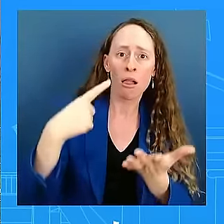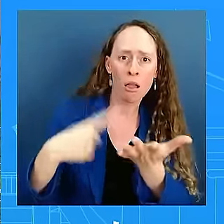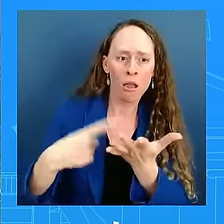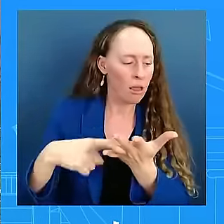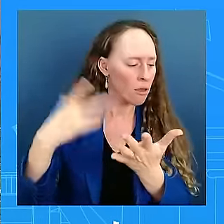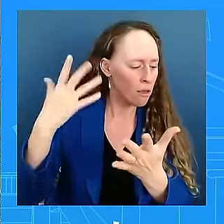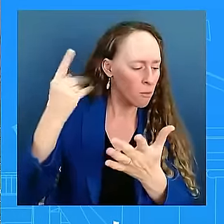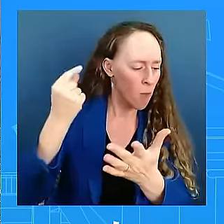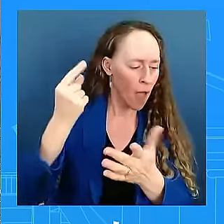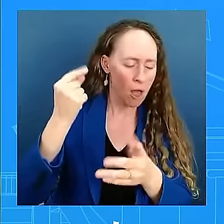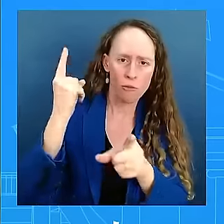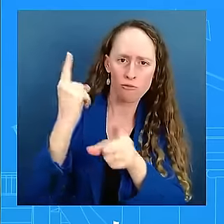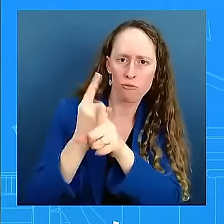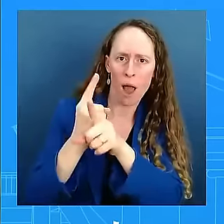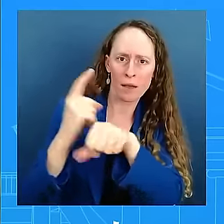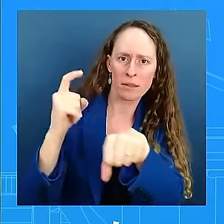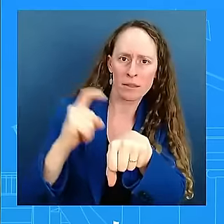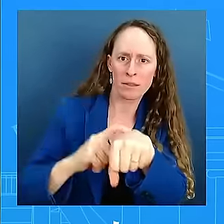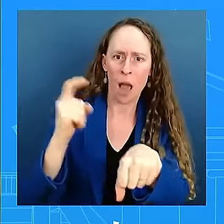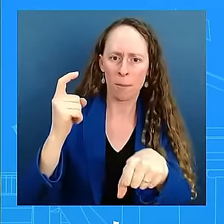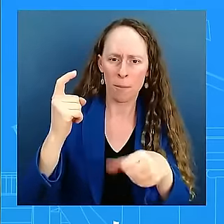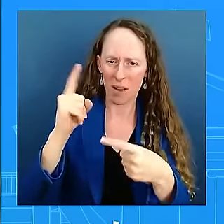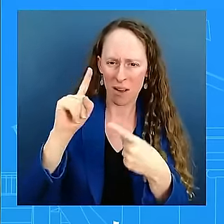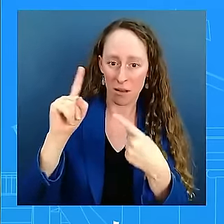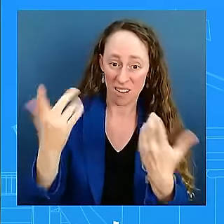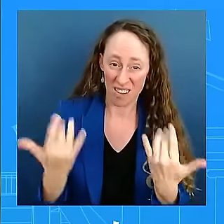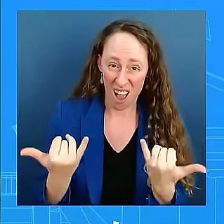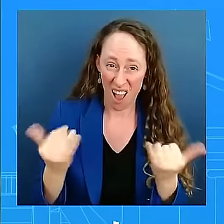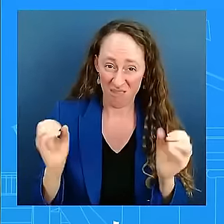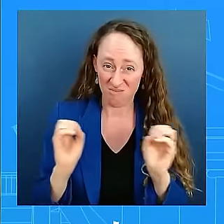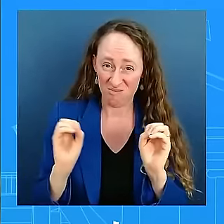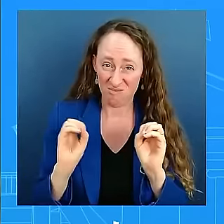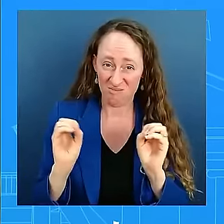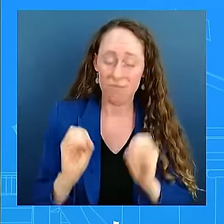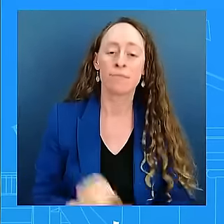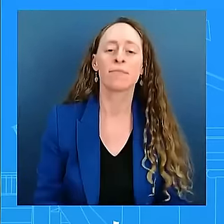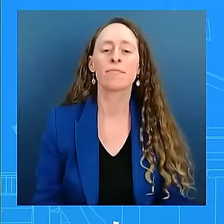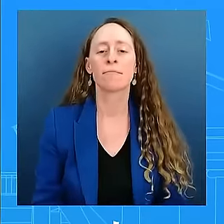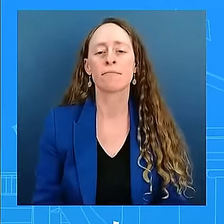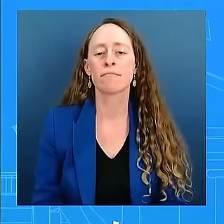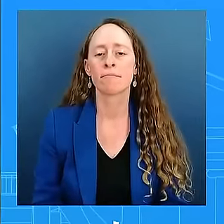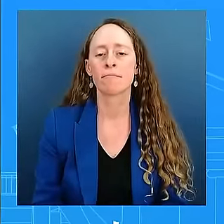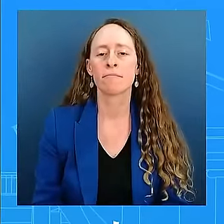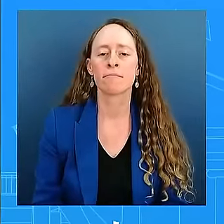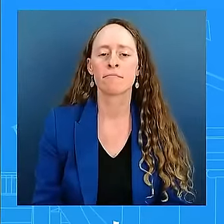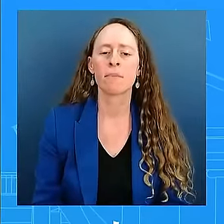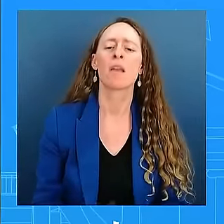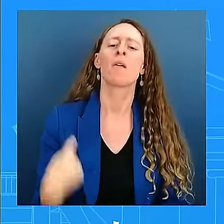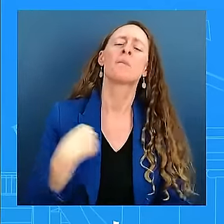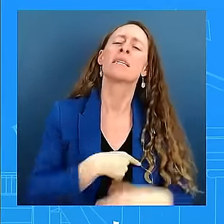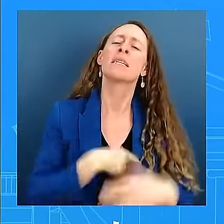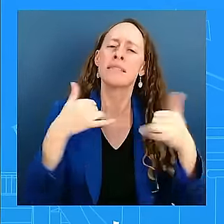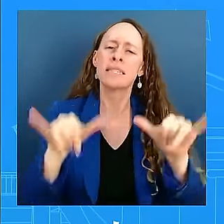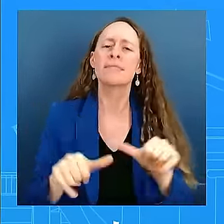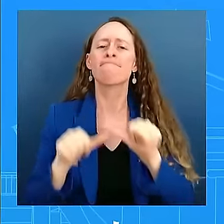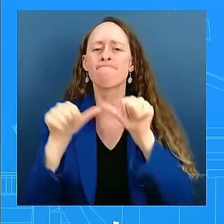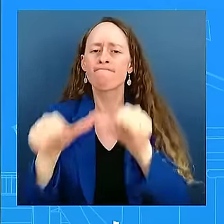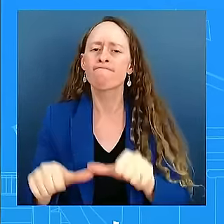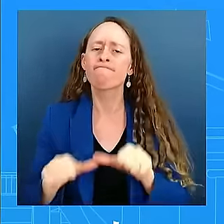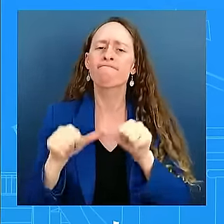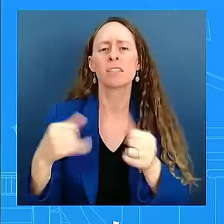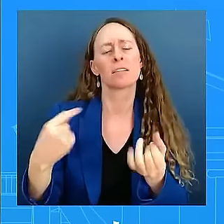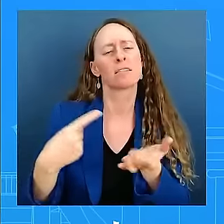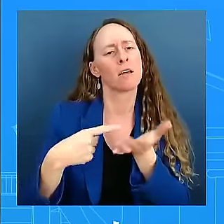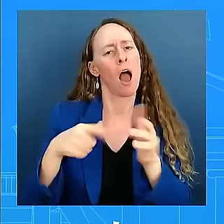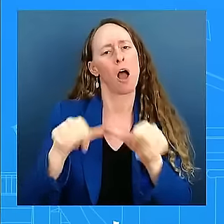you're not asking? I mean, we are in regular conversations, as I said. We continue to have those discussions with Israelis and the Lebanese on